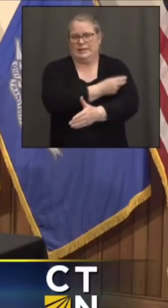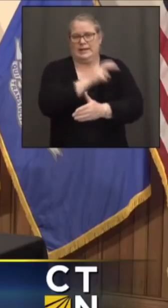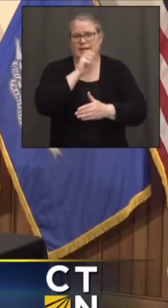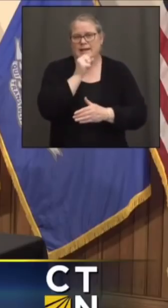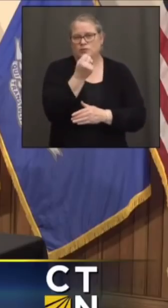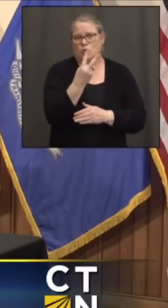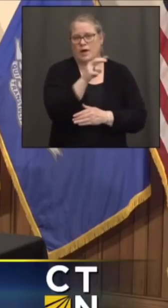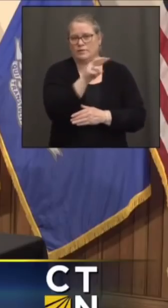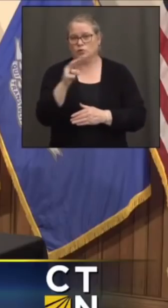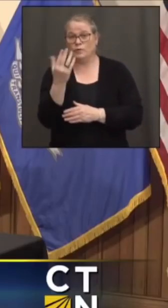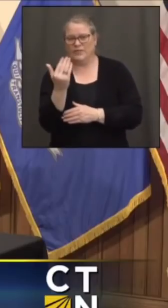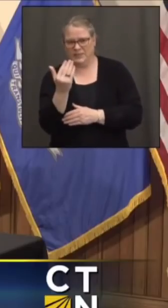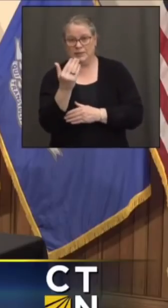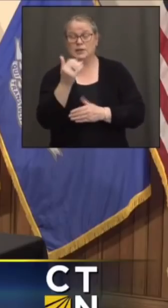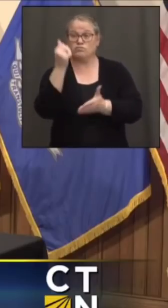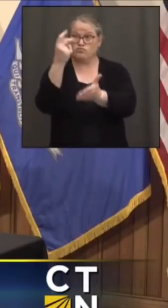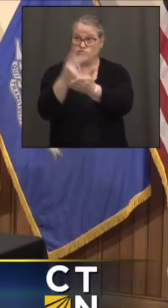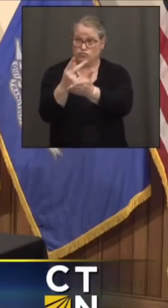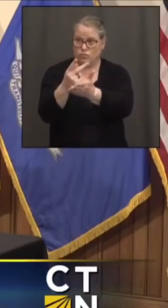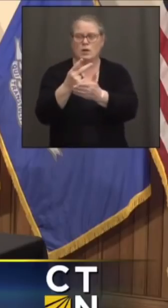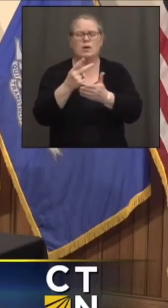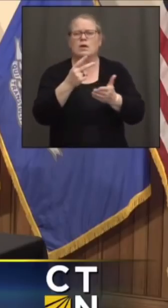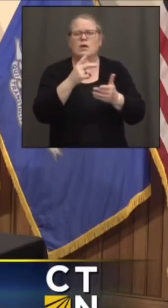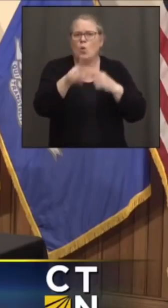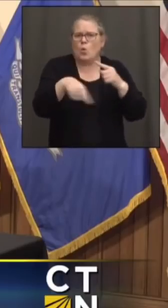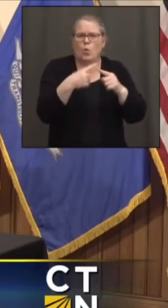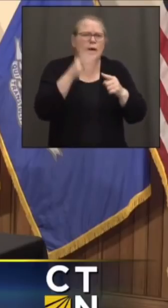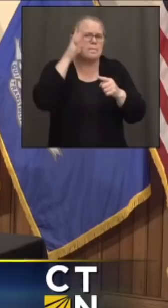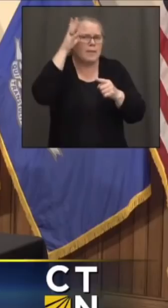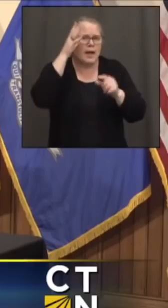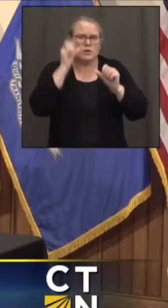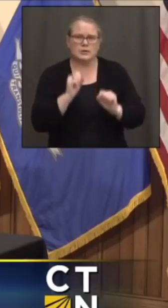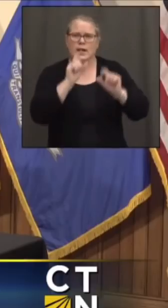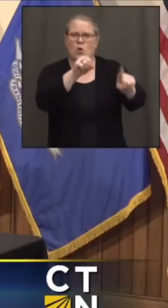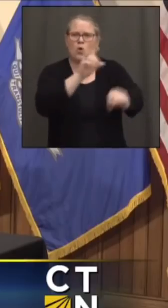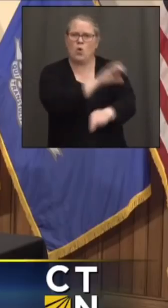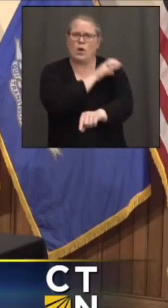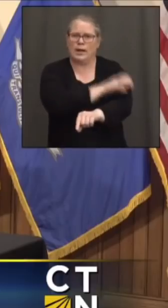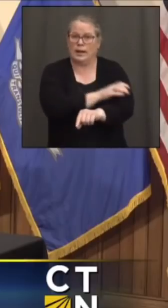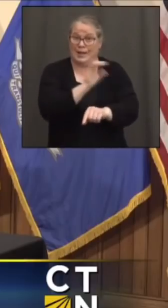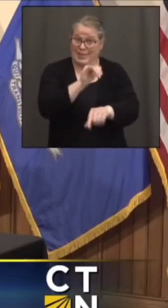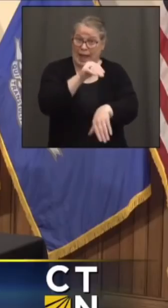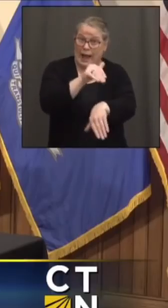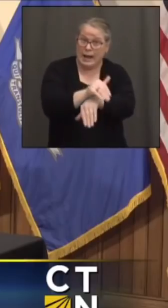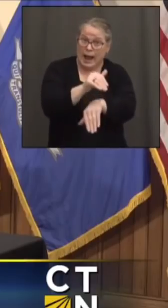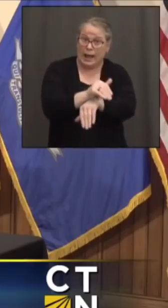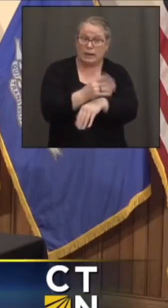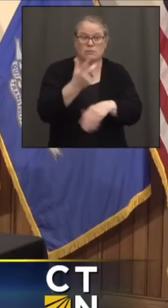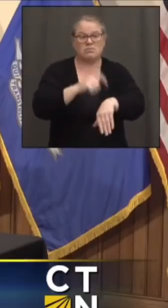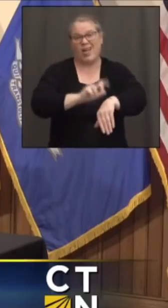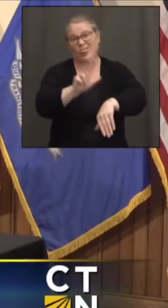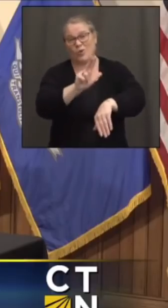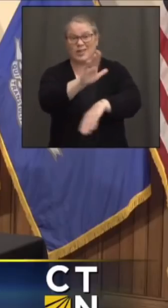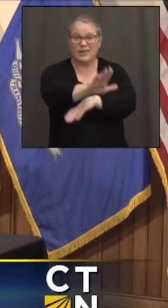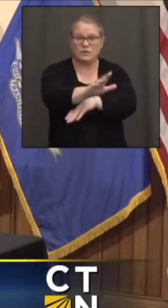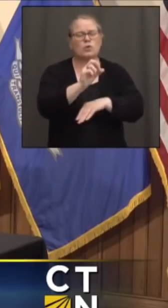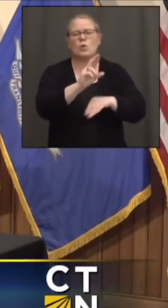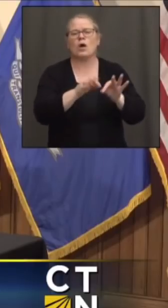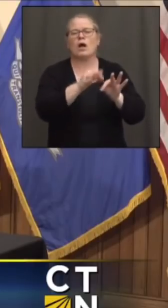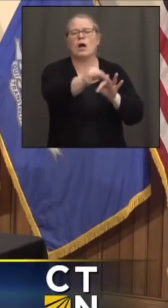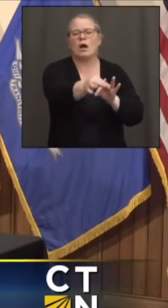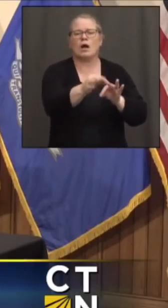parents be able to take their kids to a clinic? that happen, you know, that evening if it happens at 3 p.m. in the afternoon, or would it take a while longer?